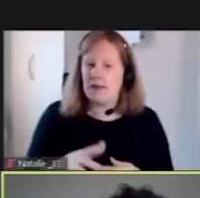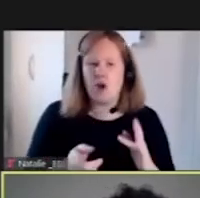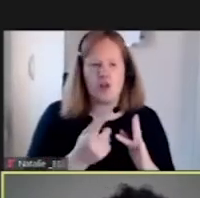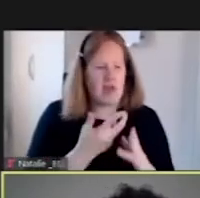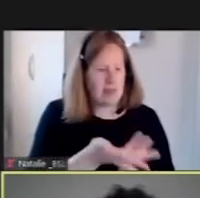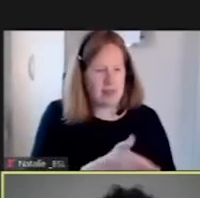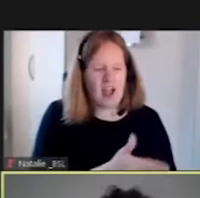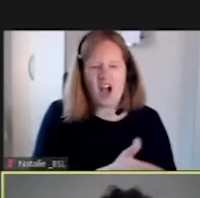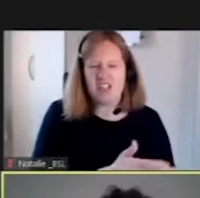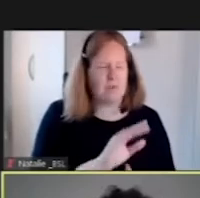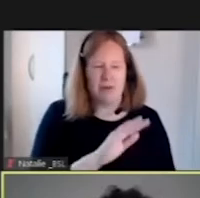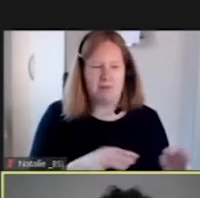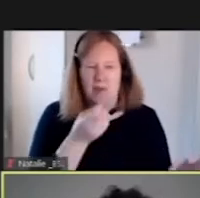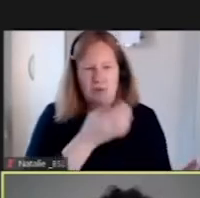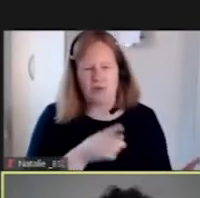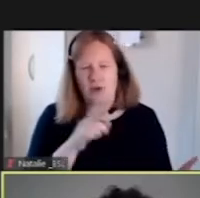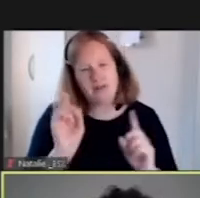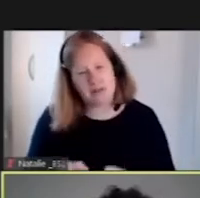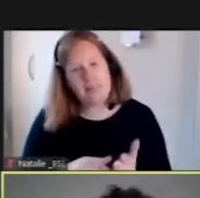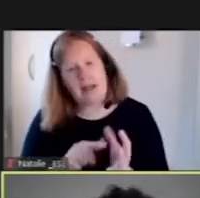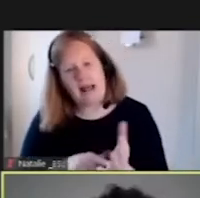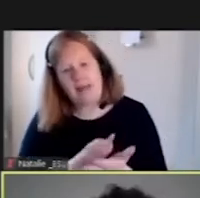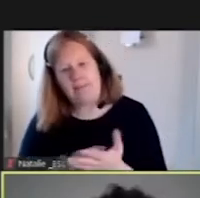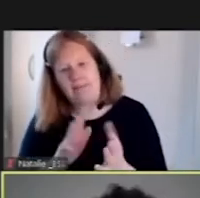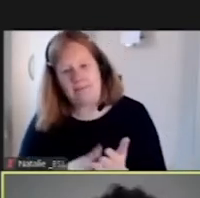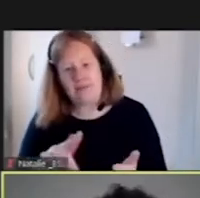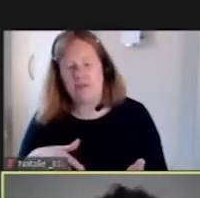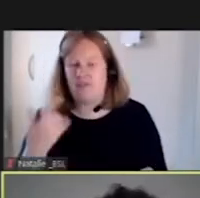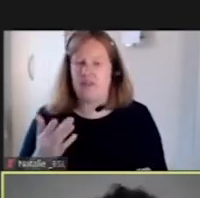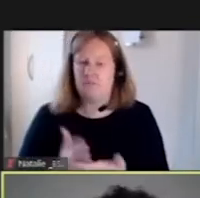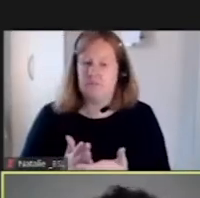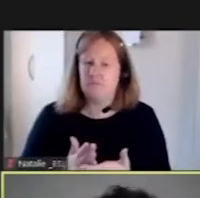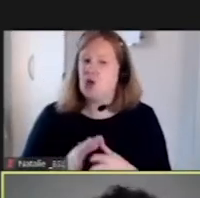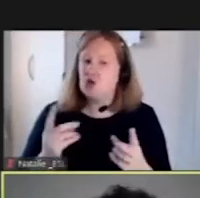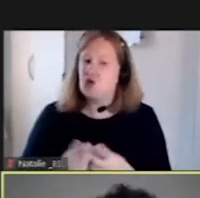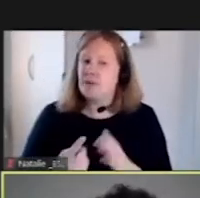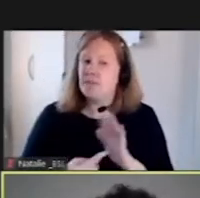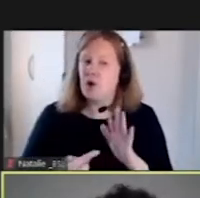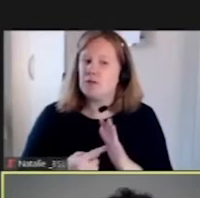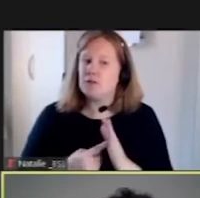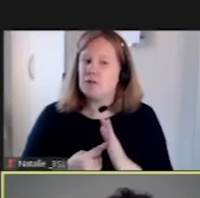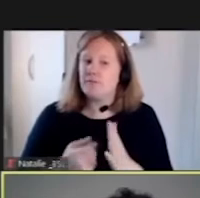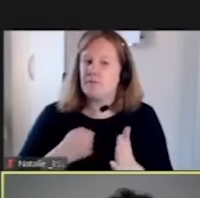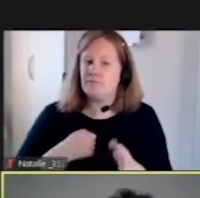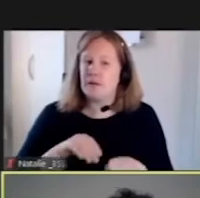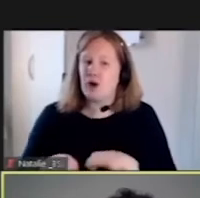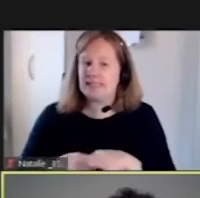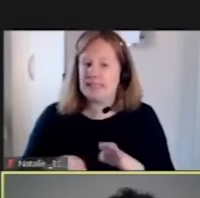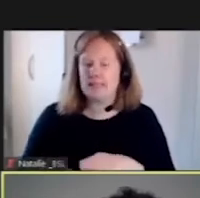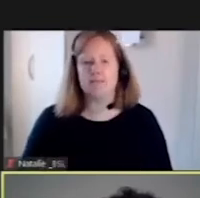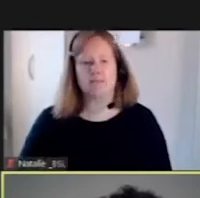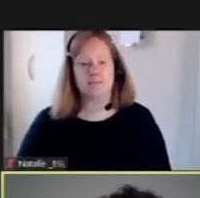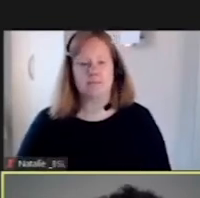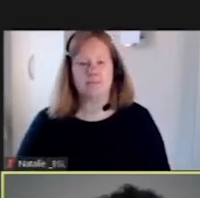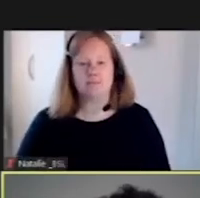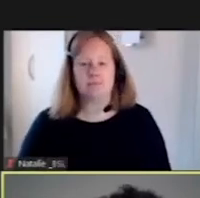as beautiful. But it just feels like a staple now, definitely something that will continue within my practice. And